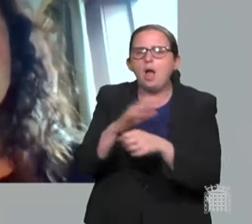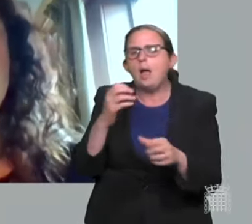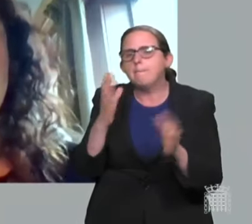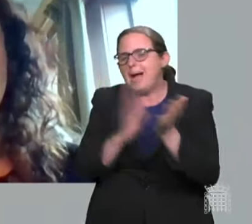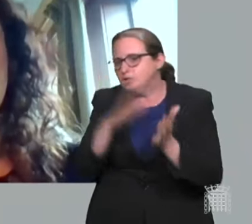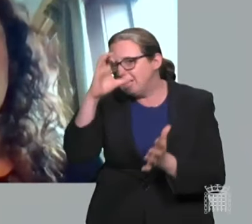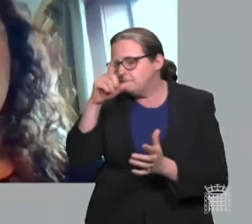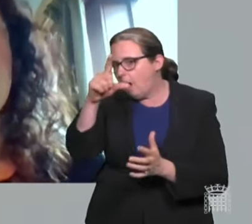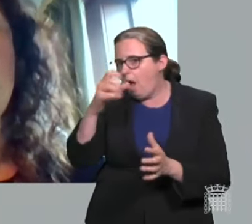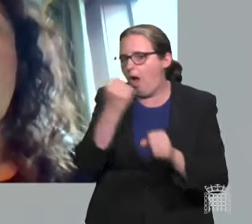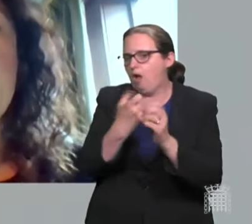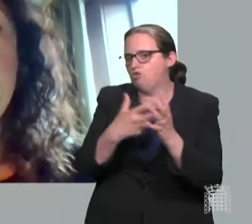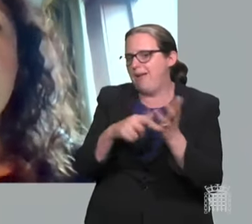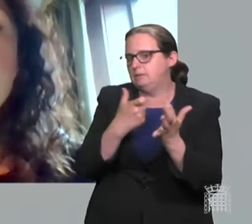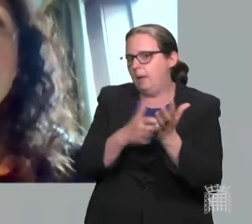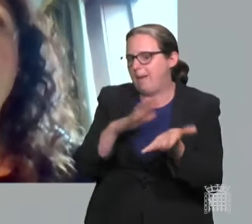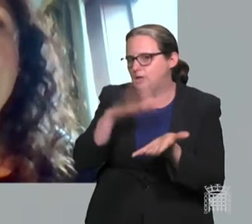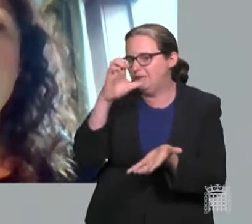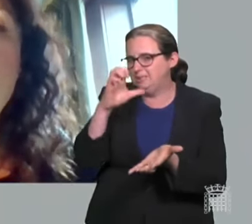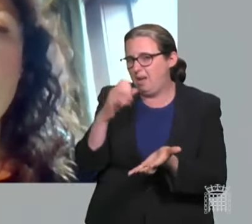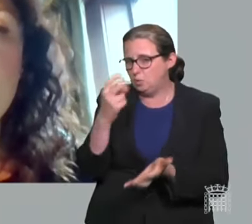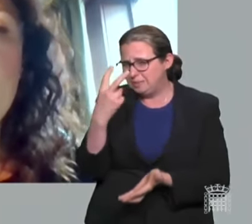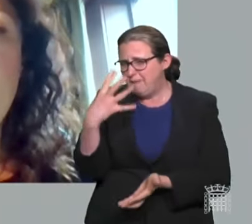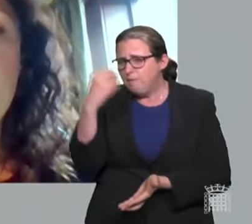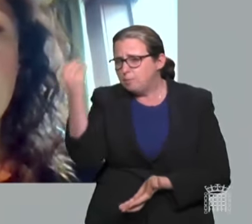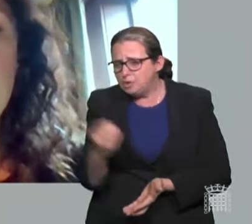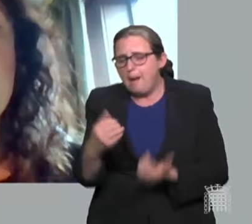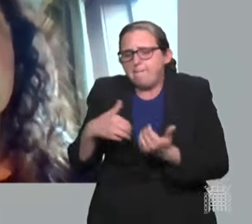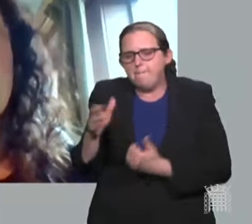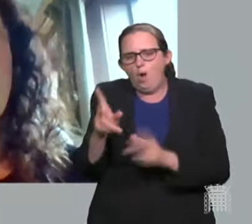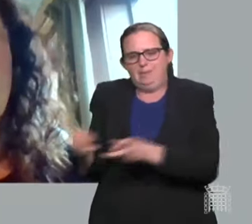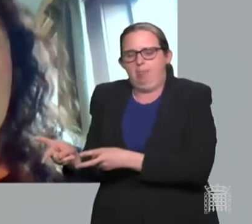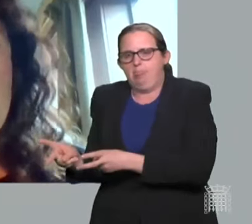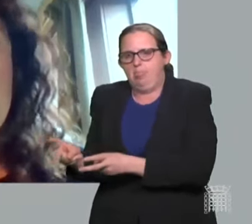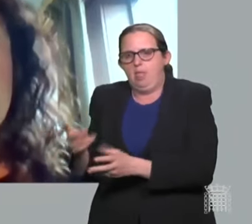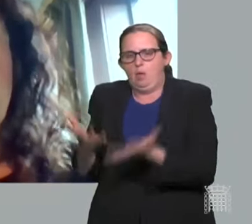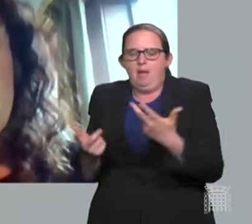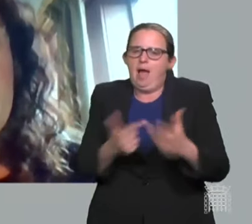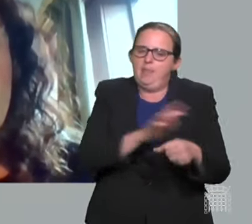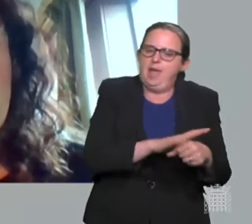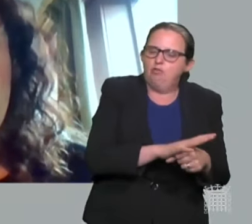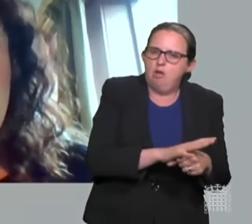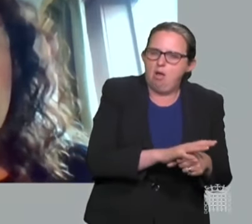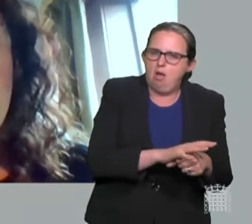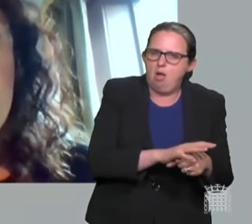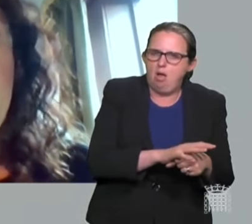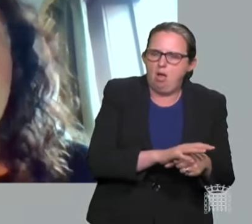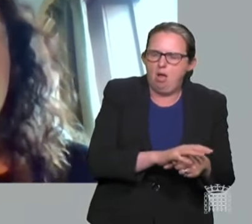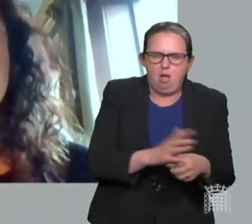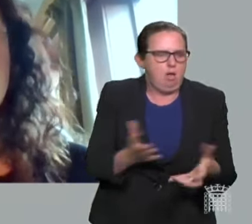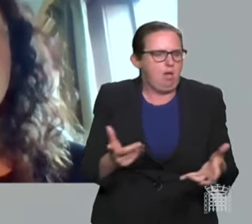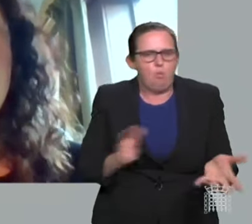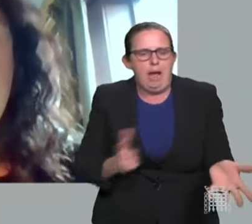socioeconomic inequalities. So when will the health sector deliver on the Prime Minister's promise to me in January